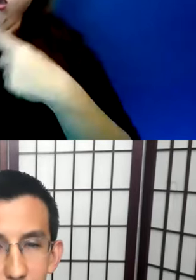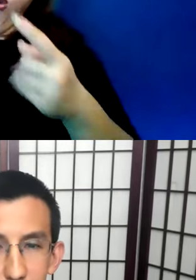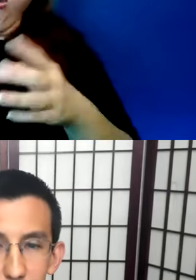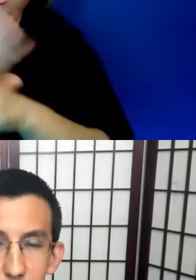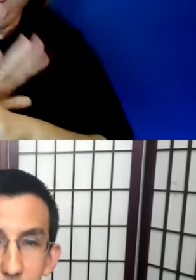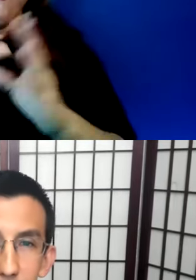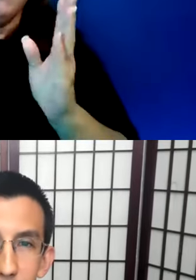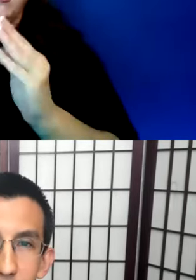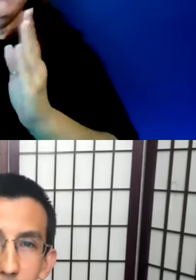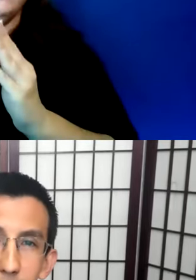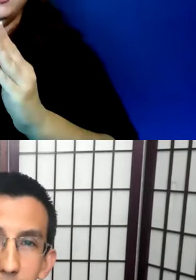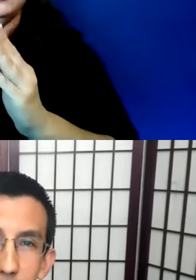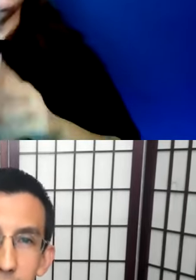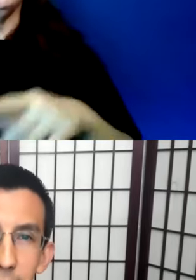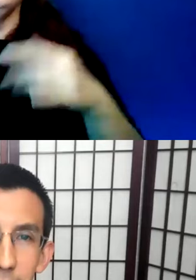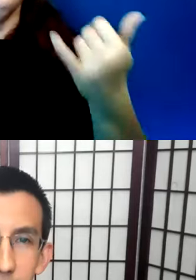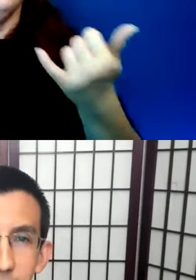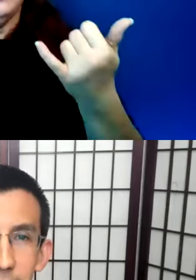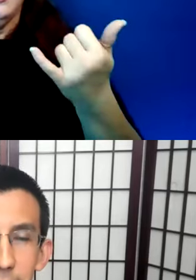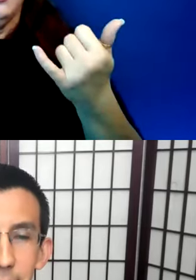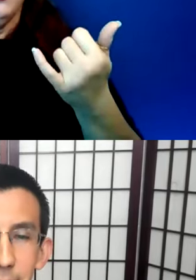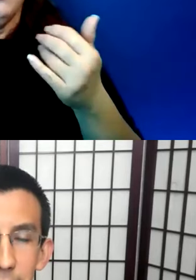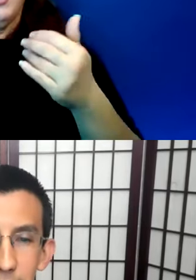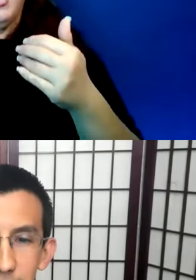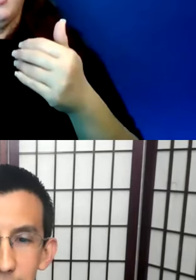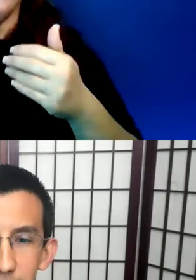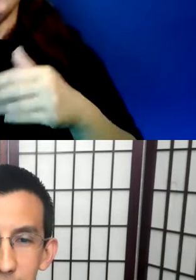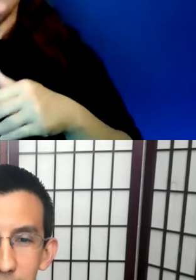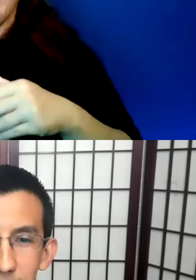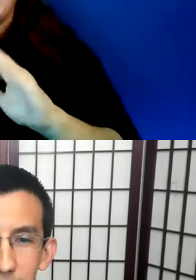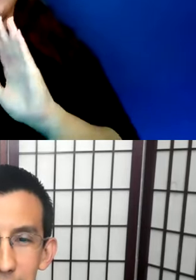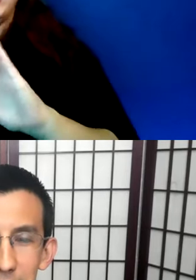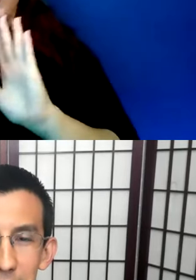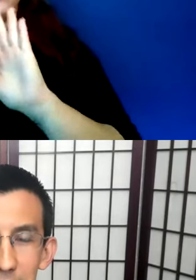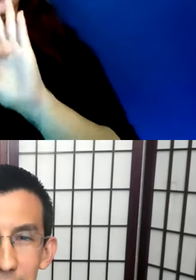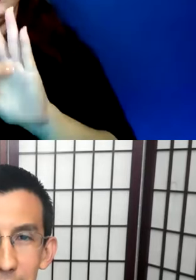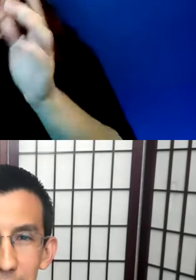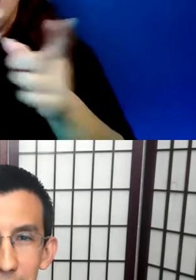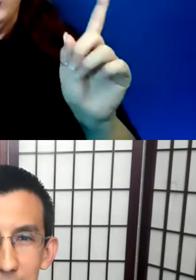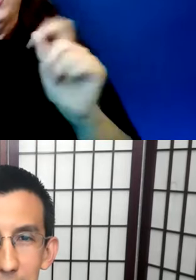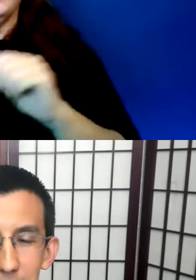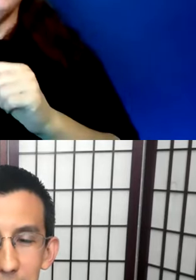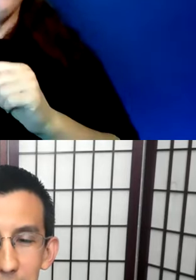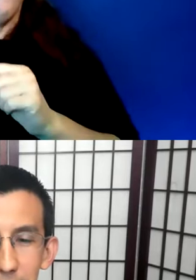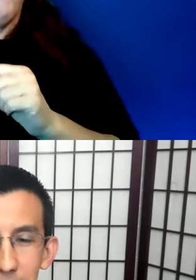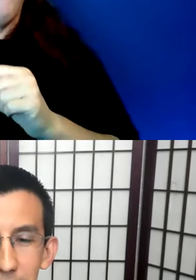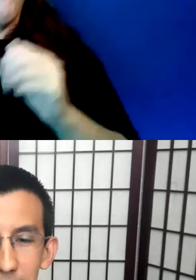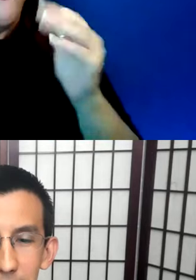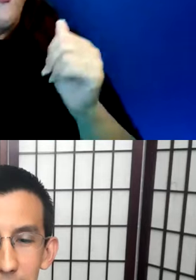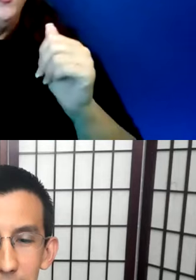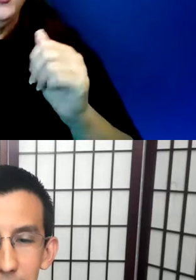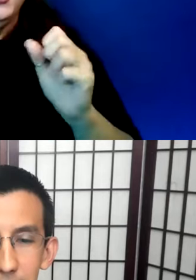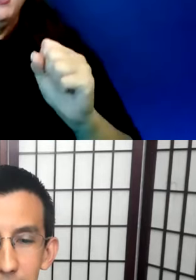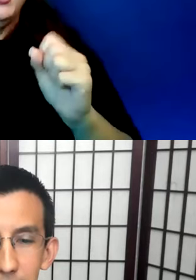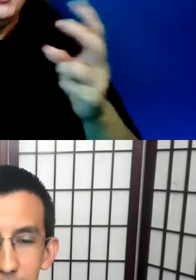conference. At this time, we have a little goodbye video to share you all. And we hope that we can